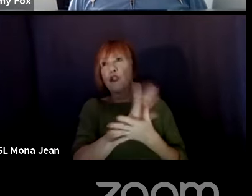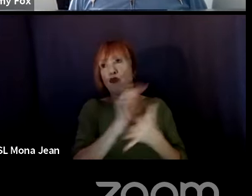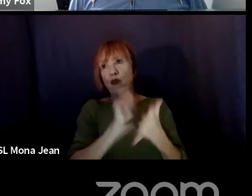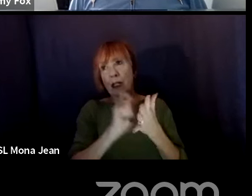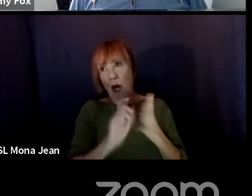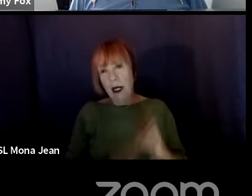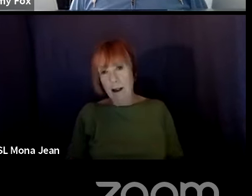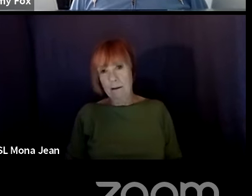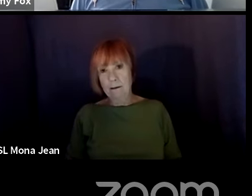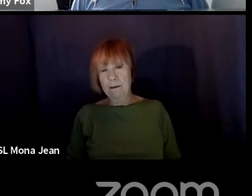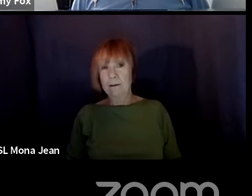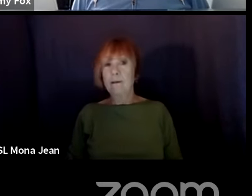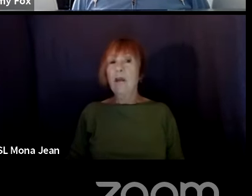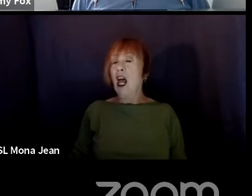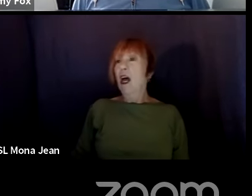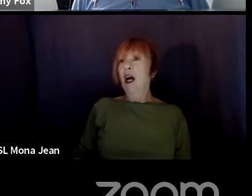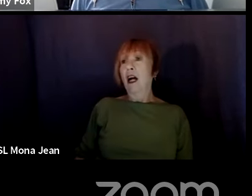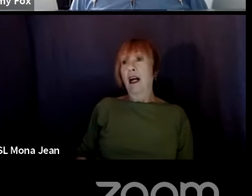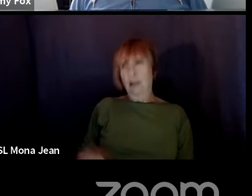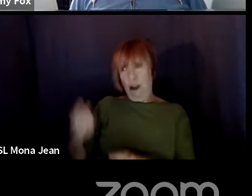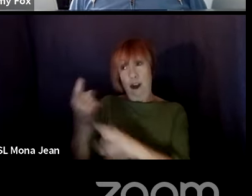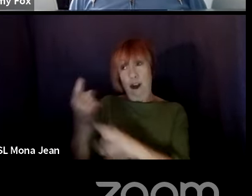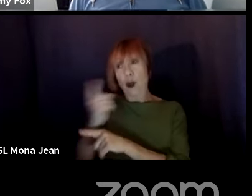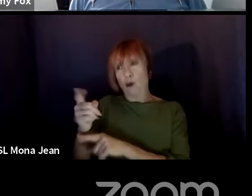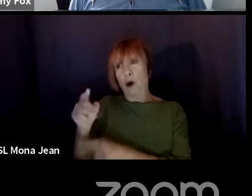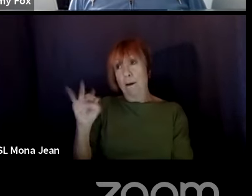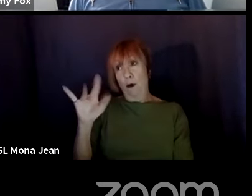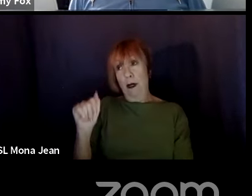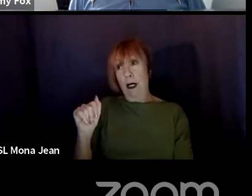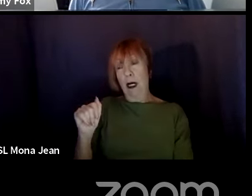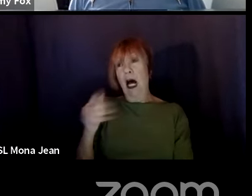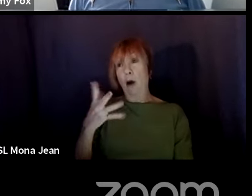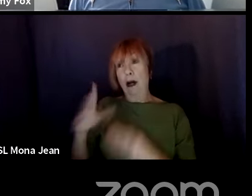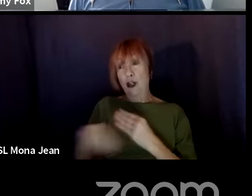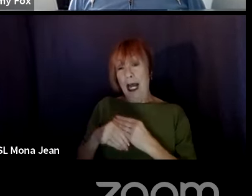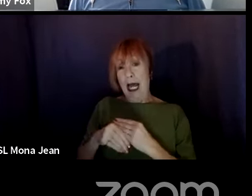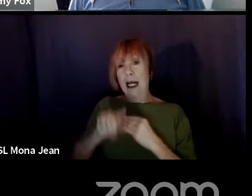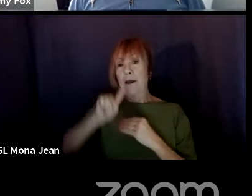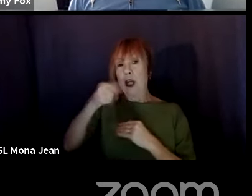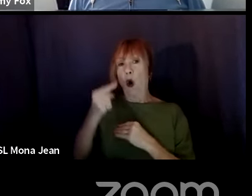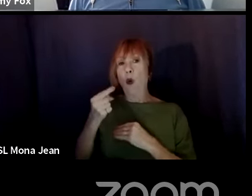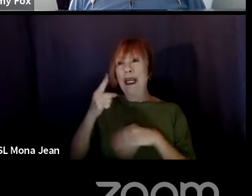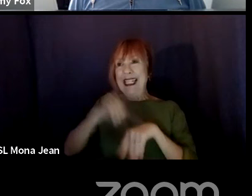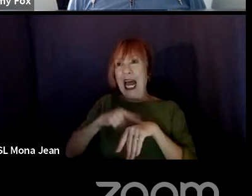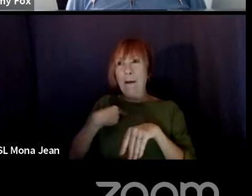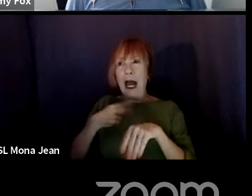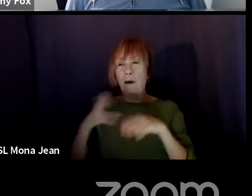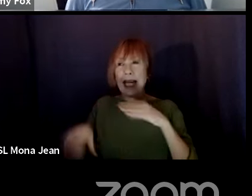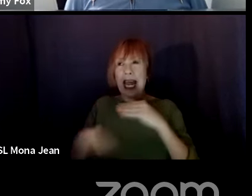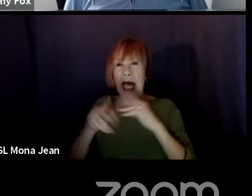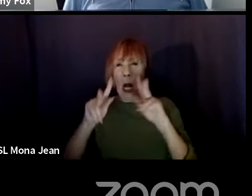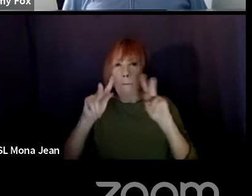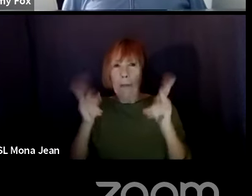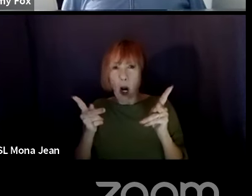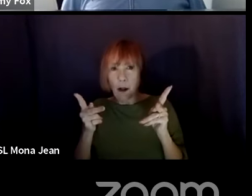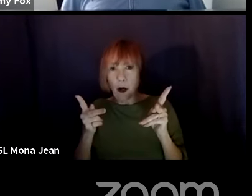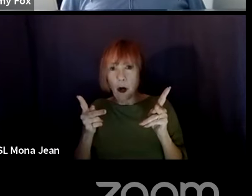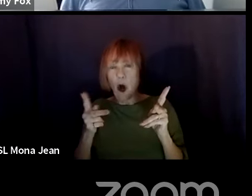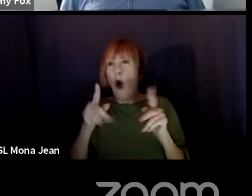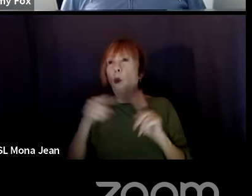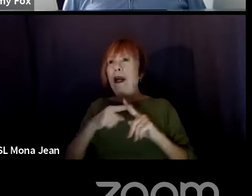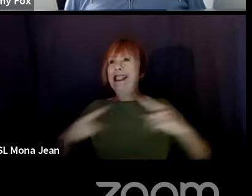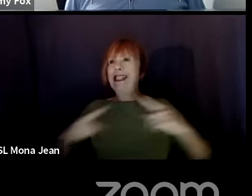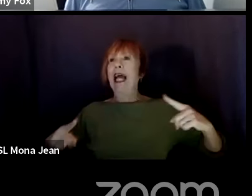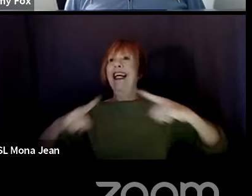I would add to that, actually, I think you're absolutely right, Maria. The only time I would do a parenthetical is when it's contrary to the